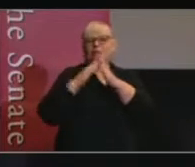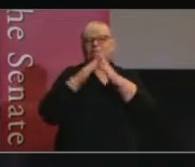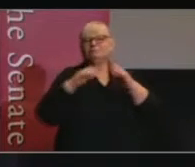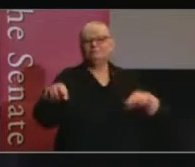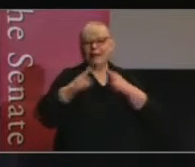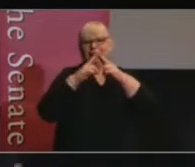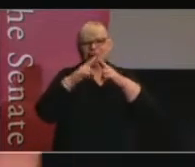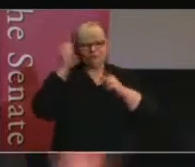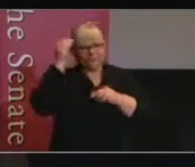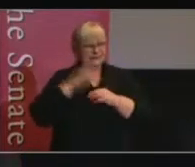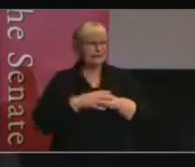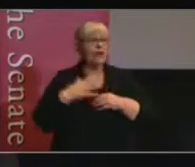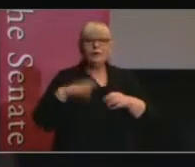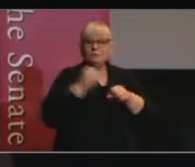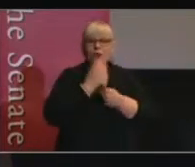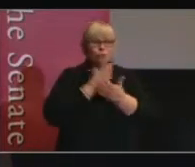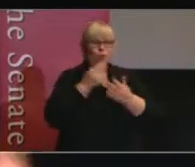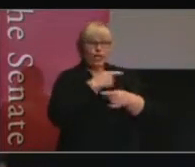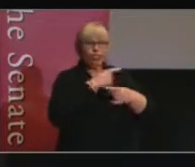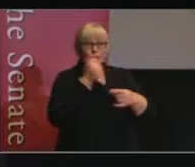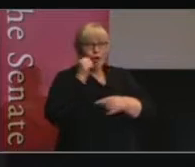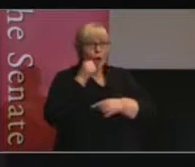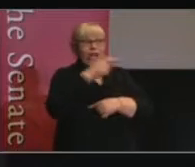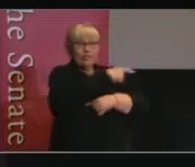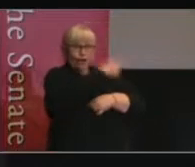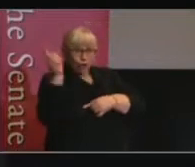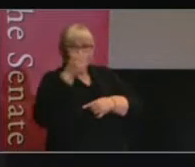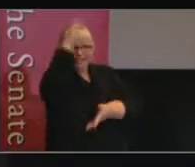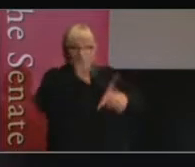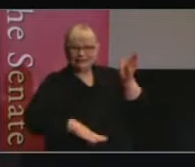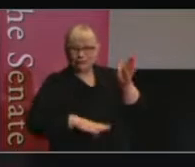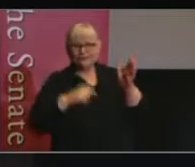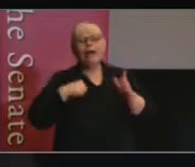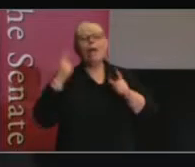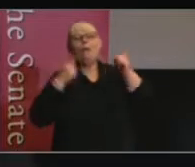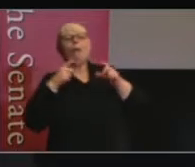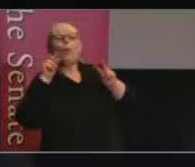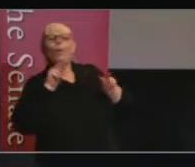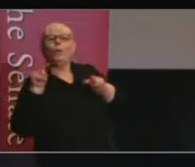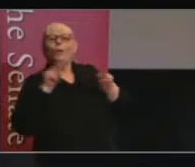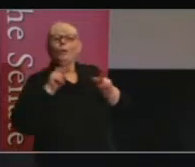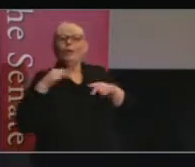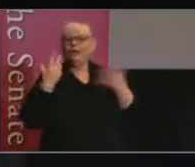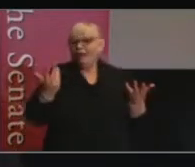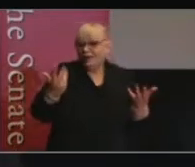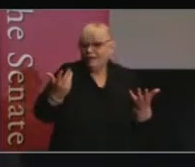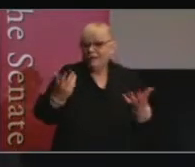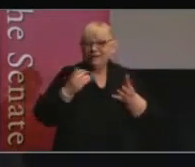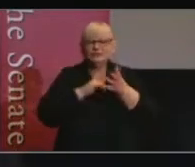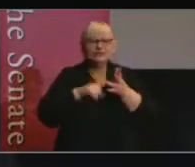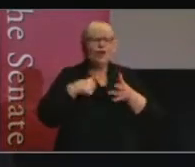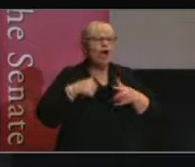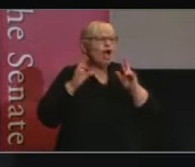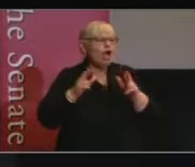conscious, therefore, that you are the experts and I'm the curious observer. So I hope I